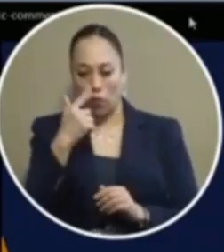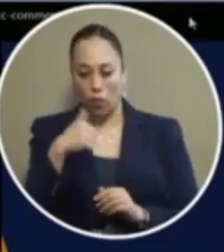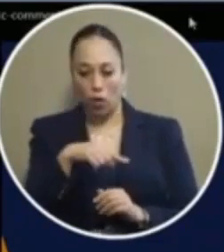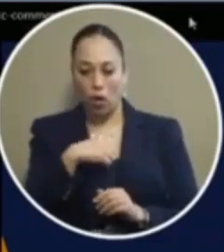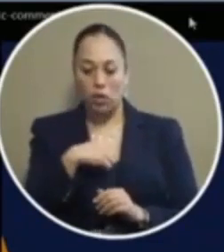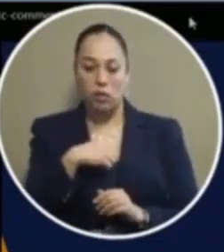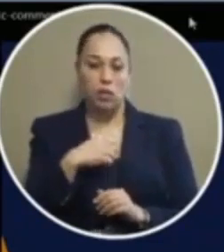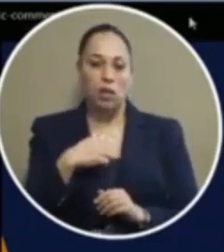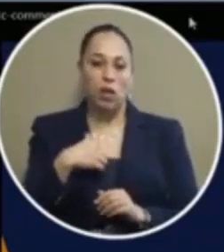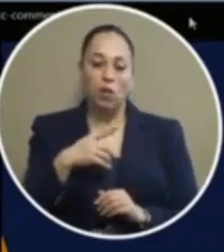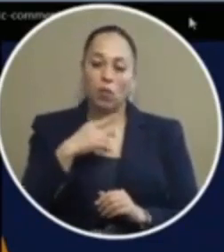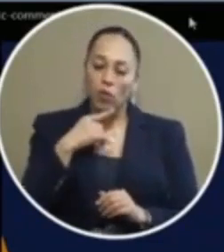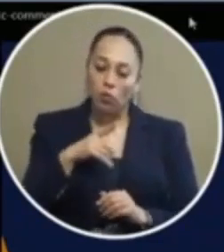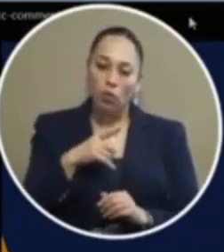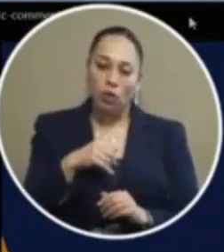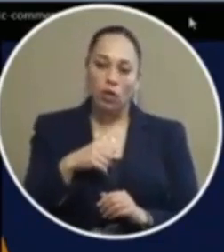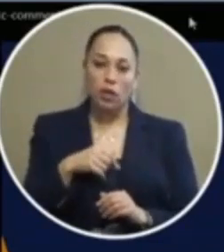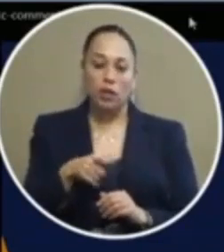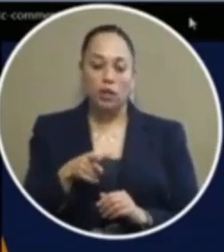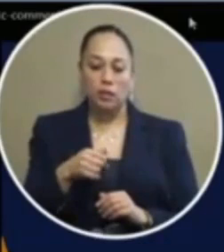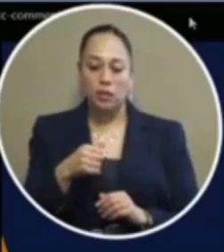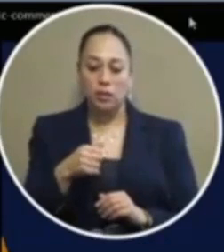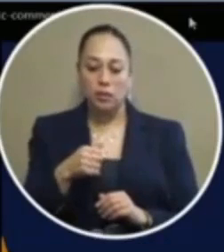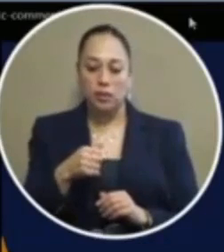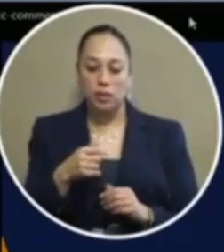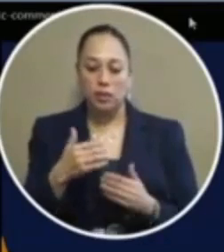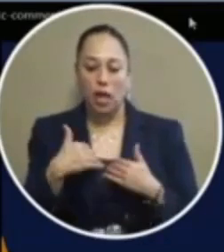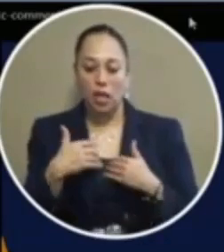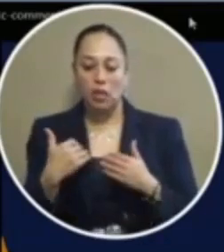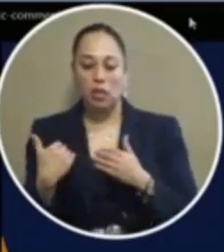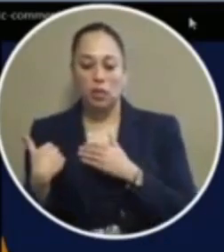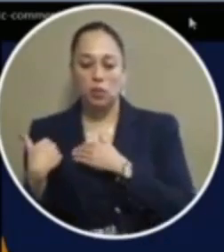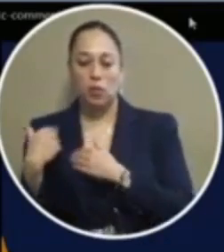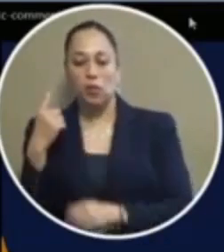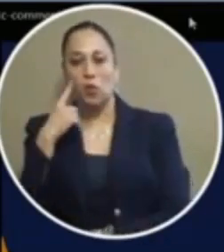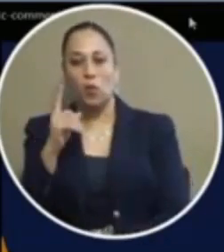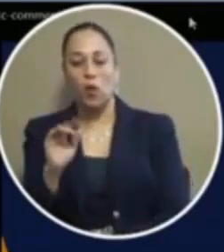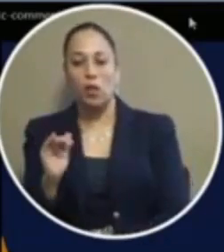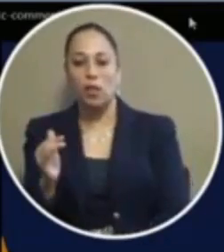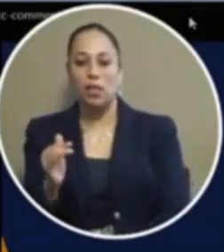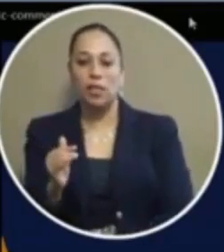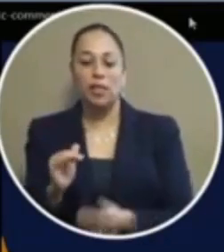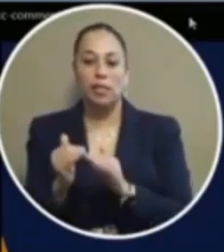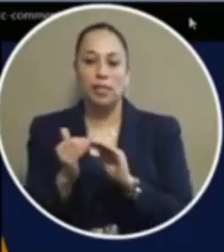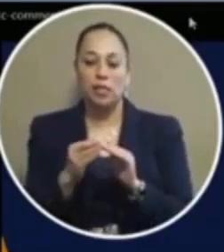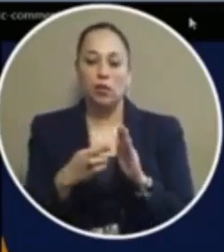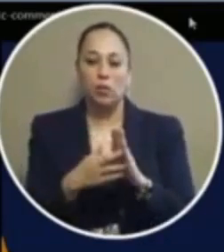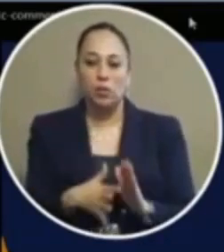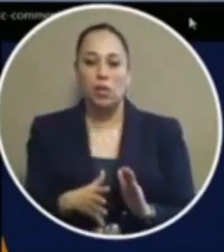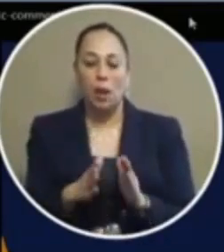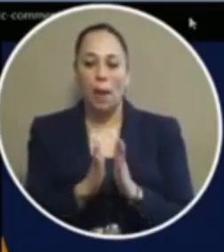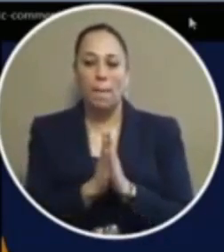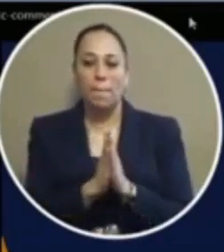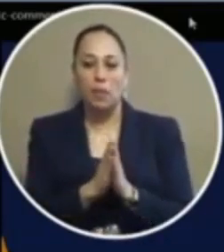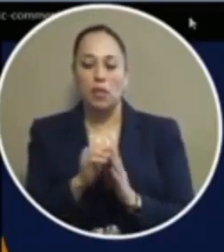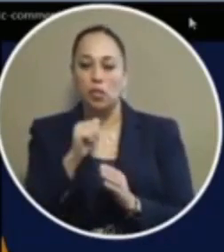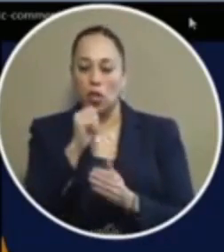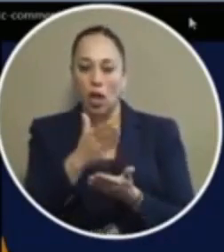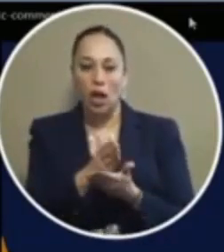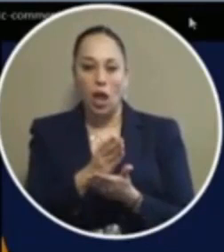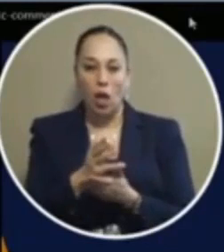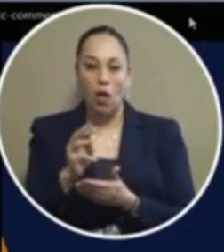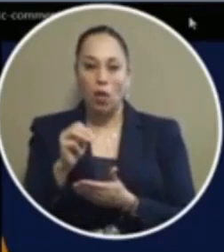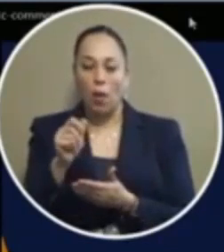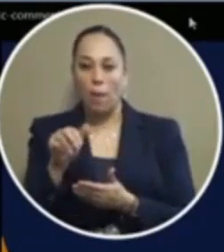realistically the city government is always responsive towards city representatives so please don't let the mayor or manager